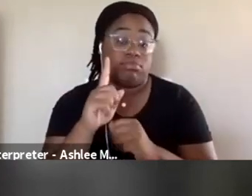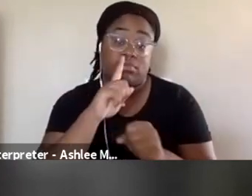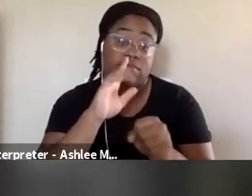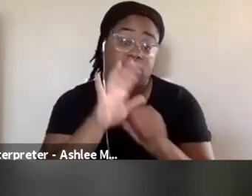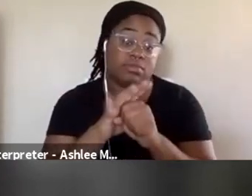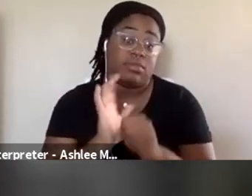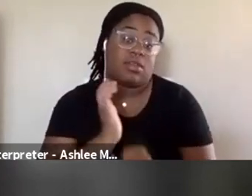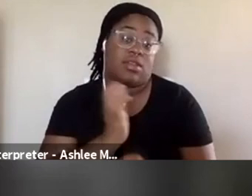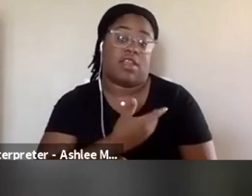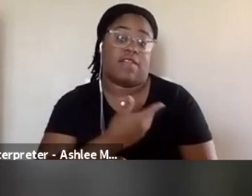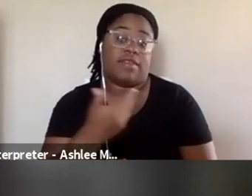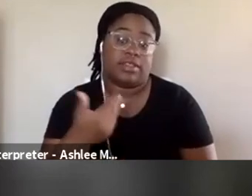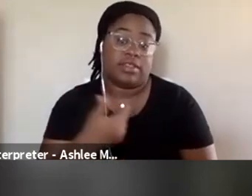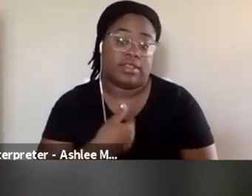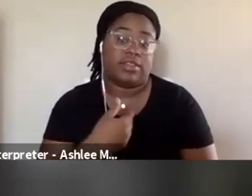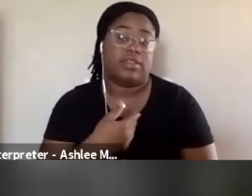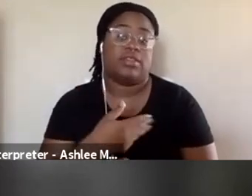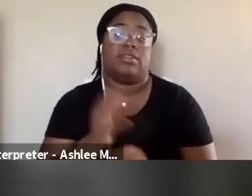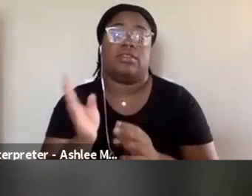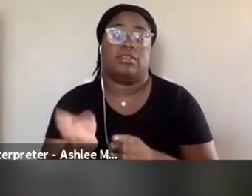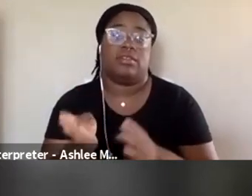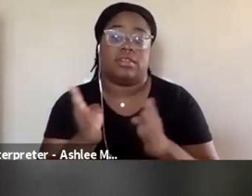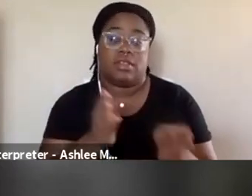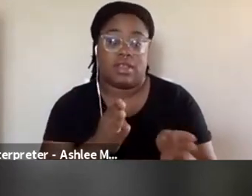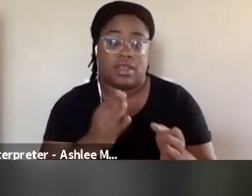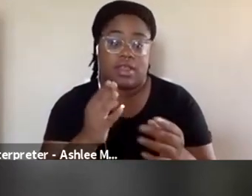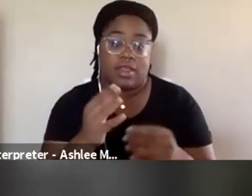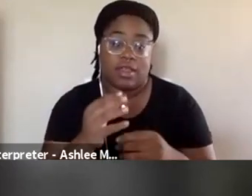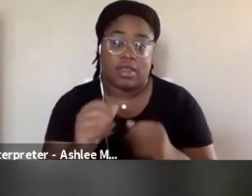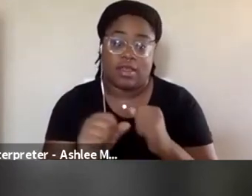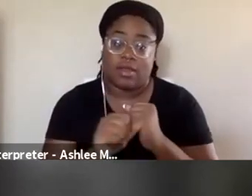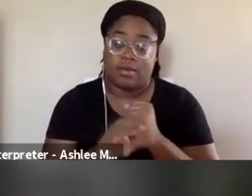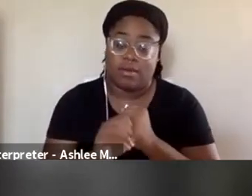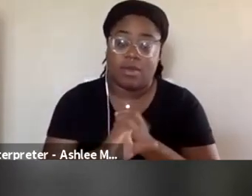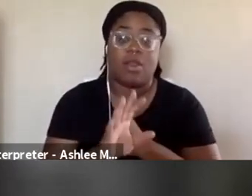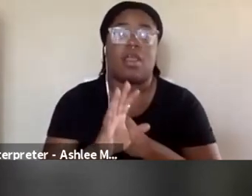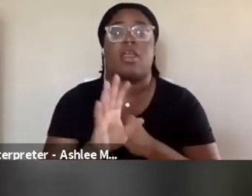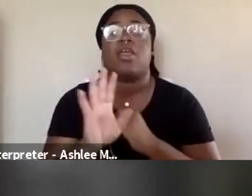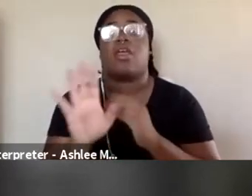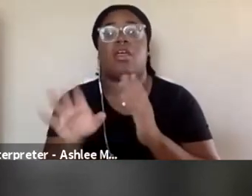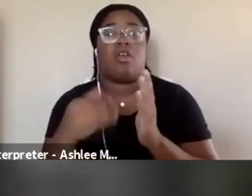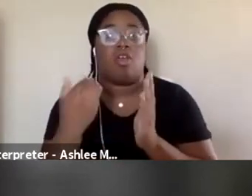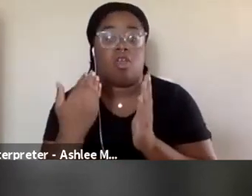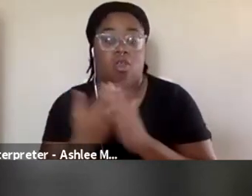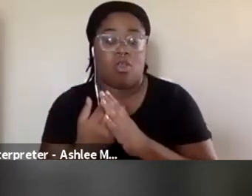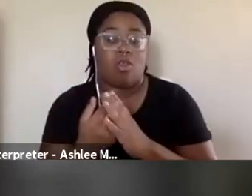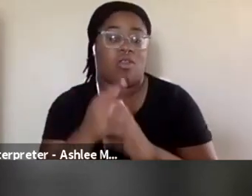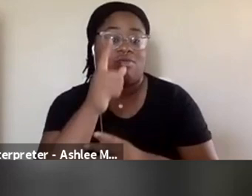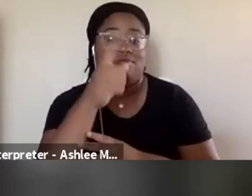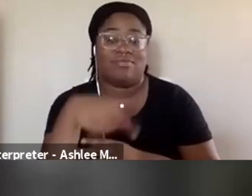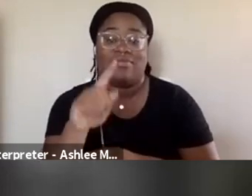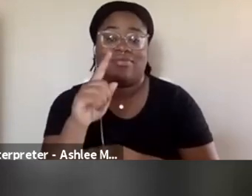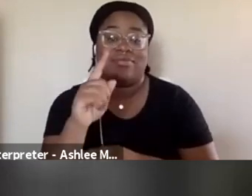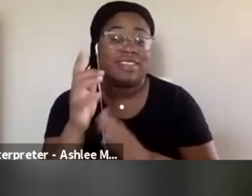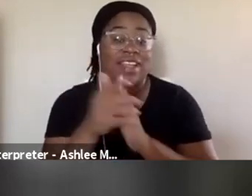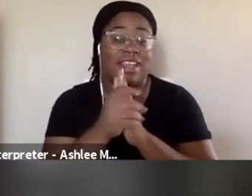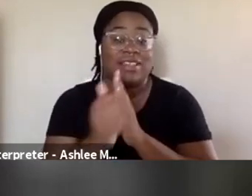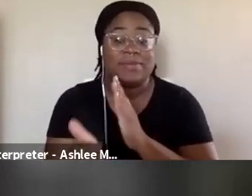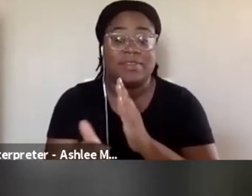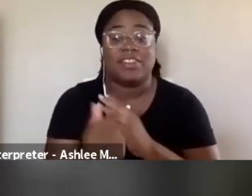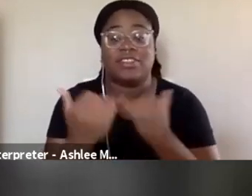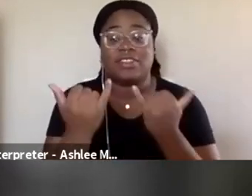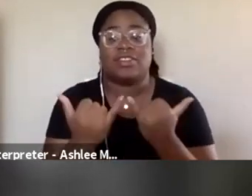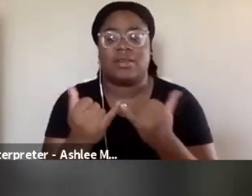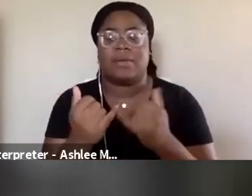all of you, aside from promoting and supporting all the fabulous experts that we had with us today, but